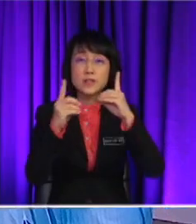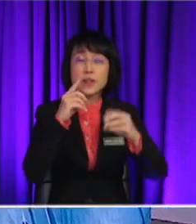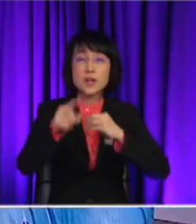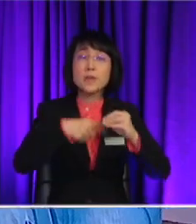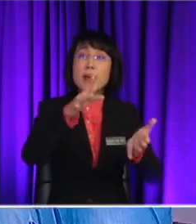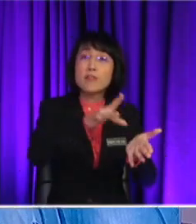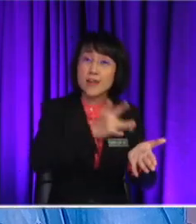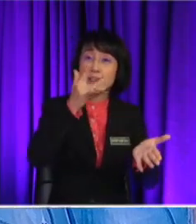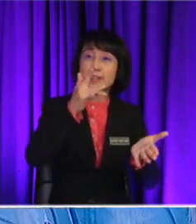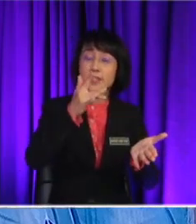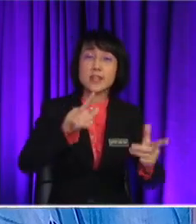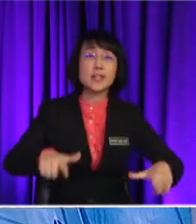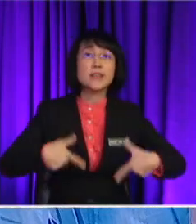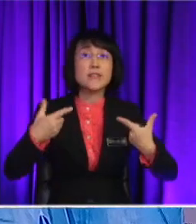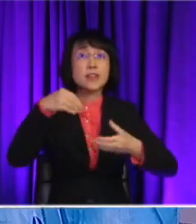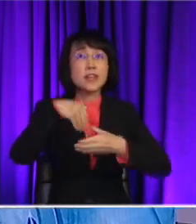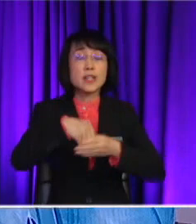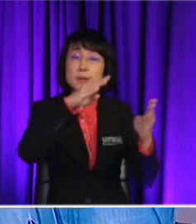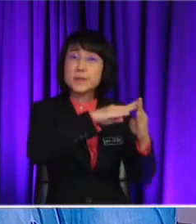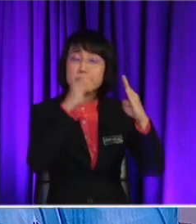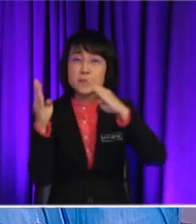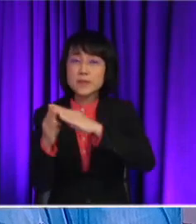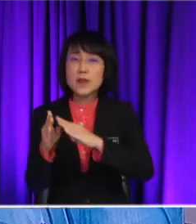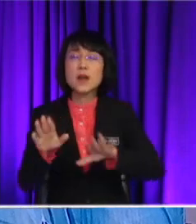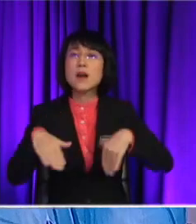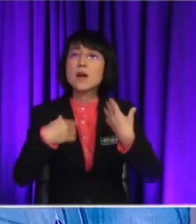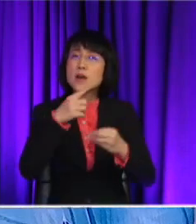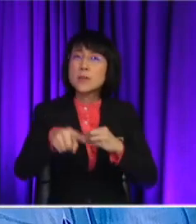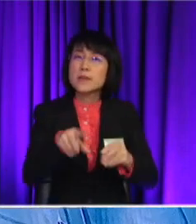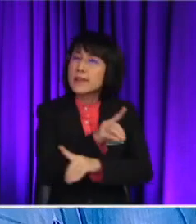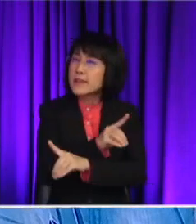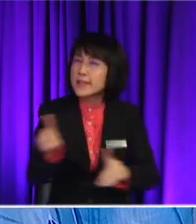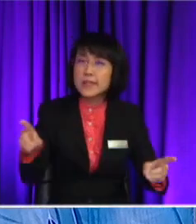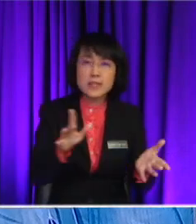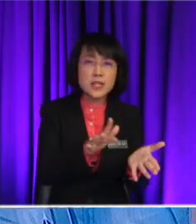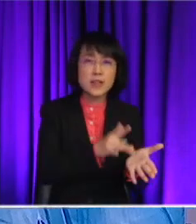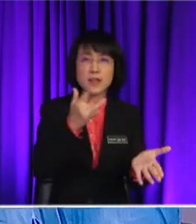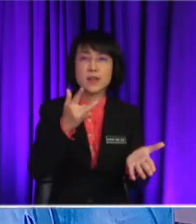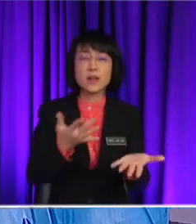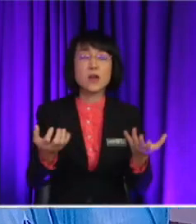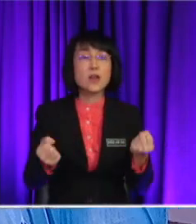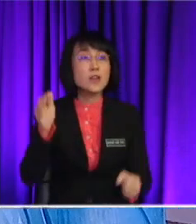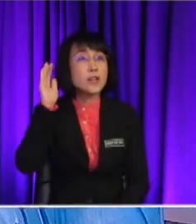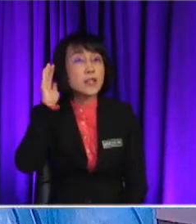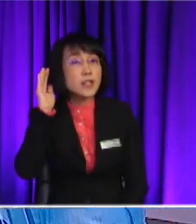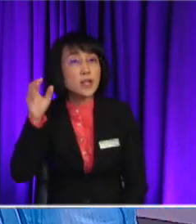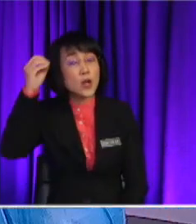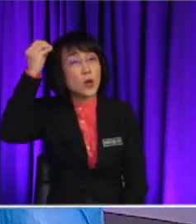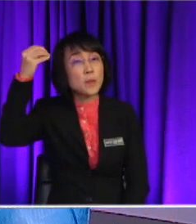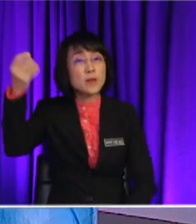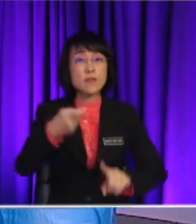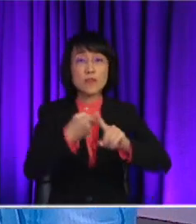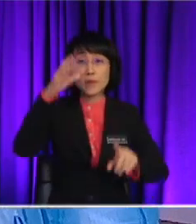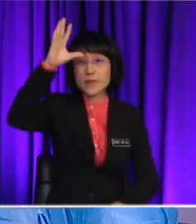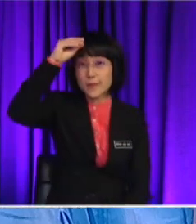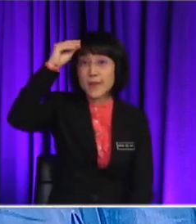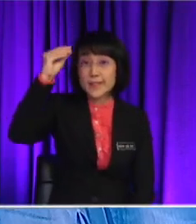area How about the disadvantages, right? So, we would like to hear those opinions from the boys as well, right? So, maybe